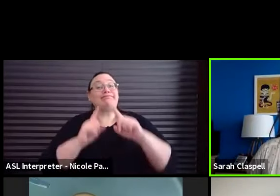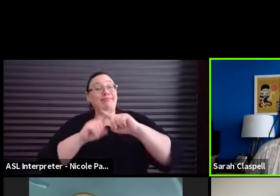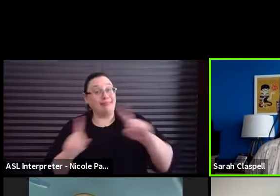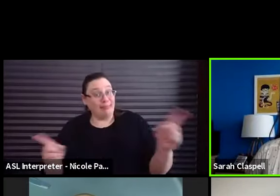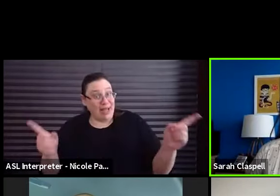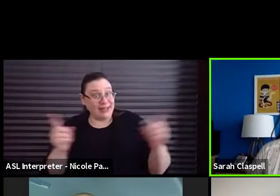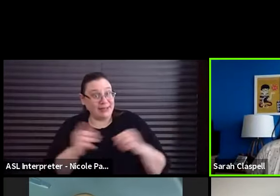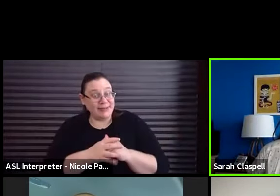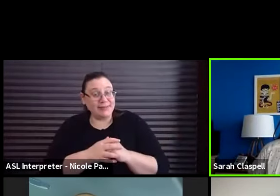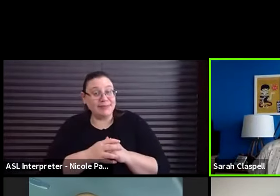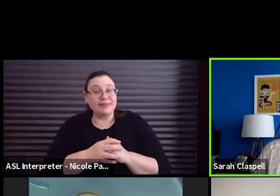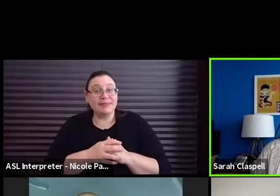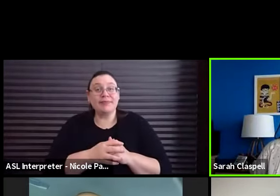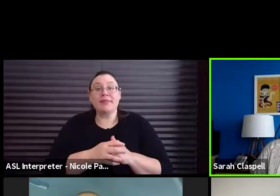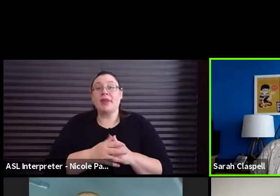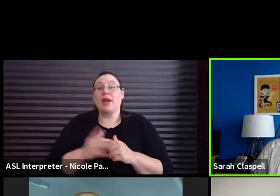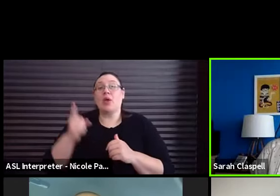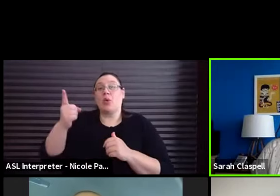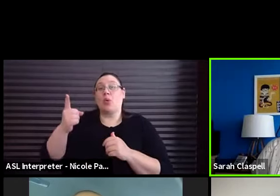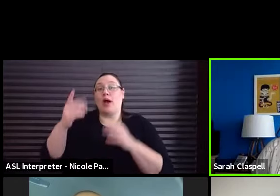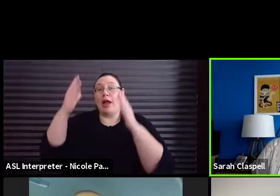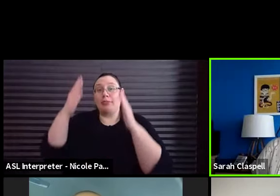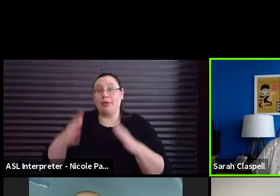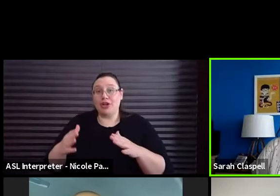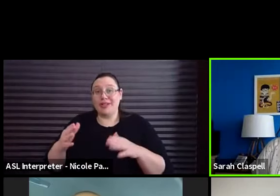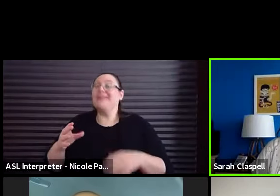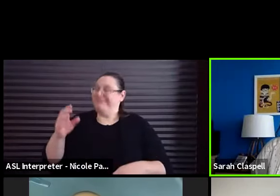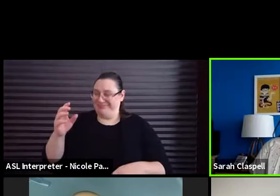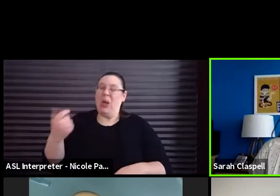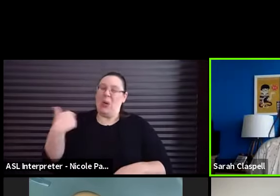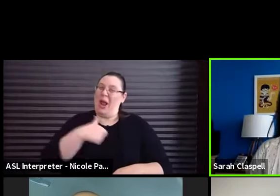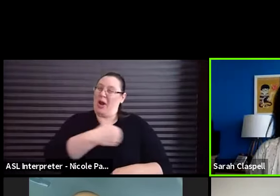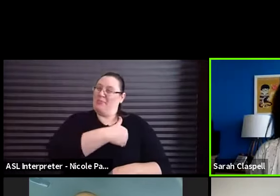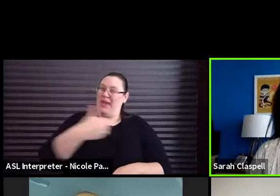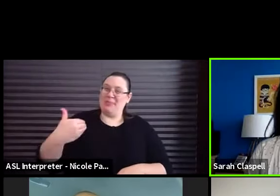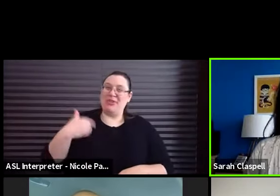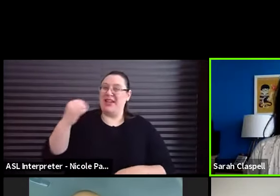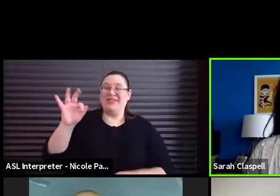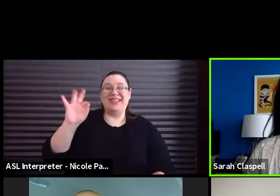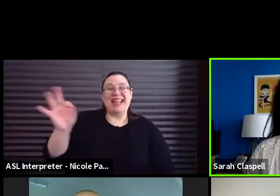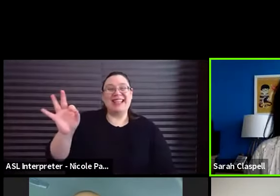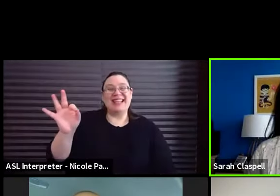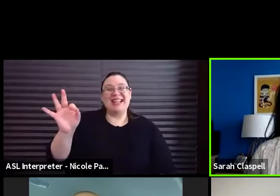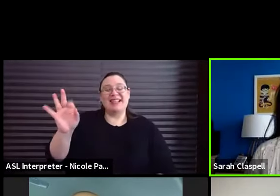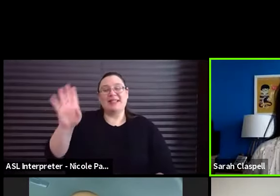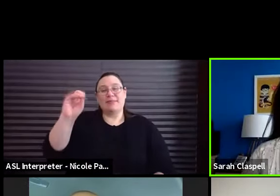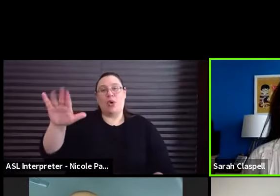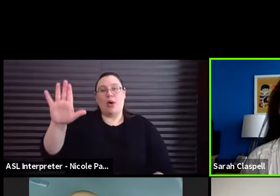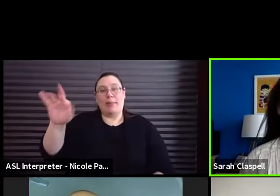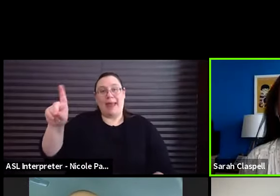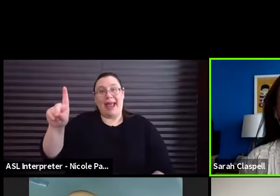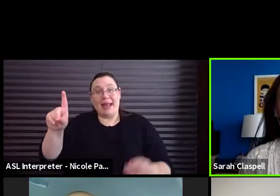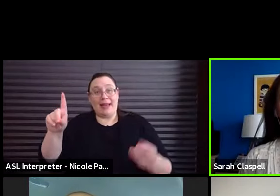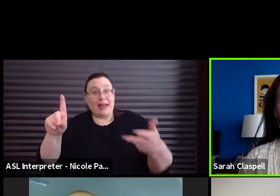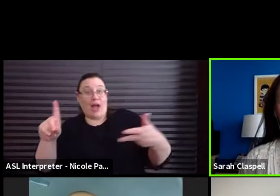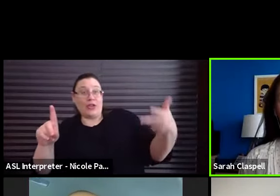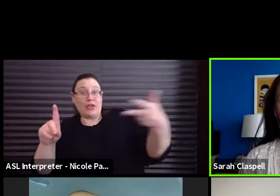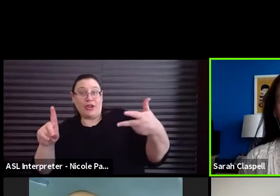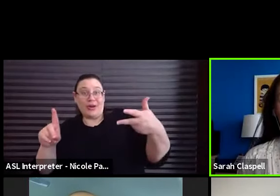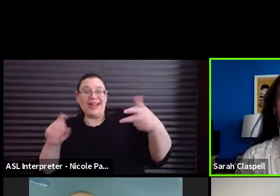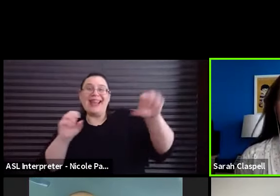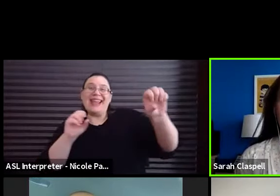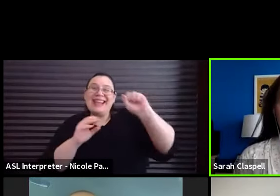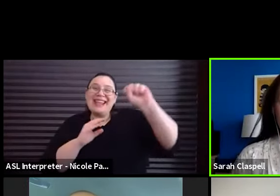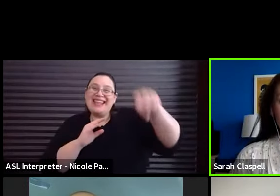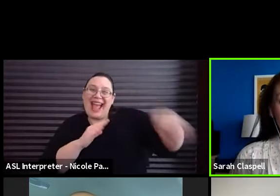But as soon as one person says, yes, we are members of a nineties boy band. The rest of you, I want to. Yes. And yes, we are members of a